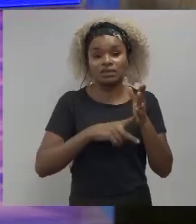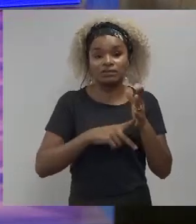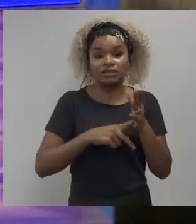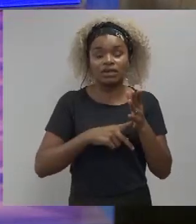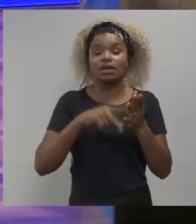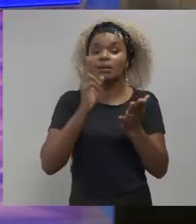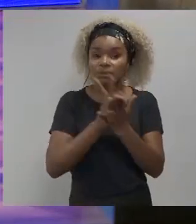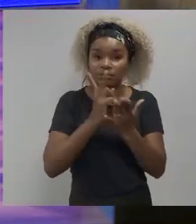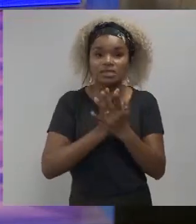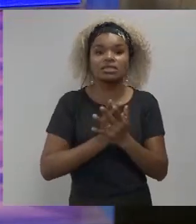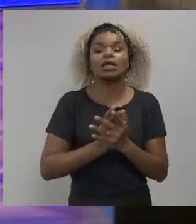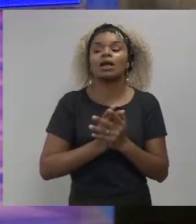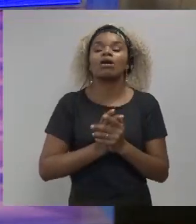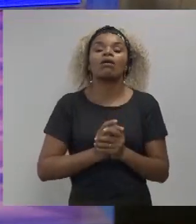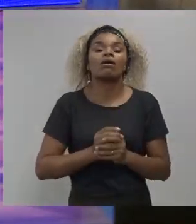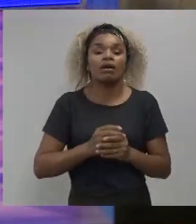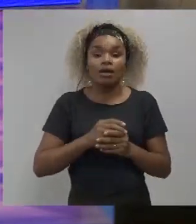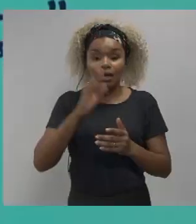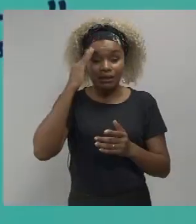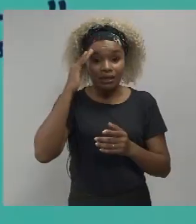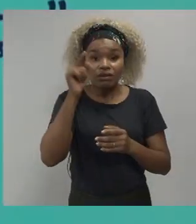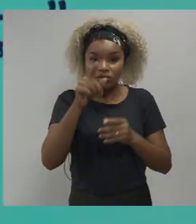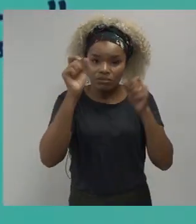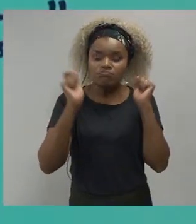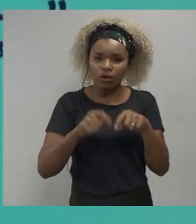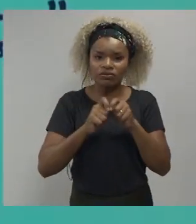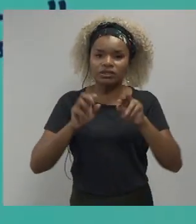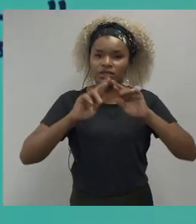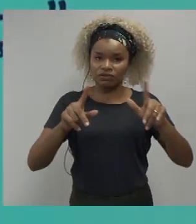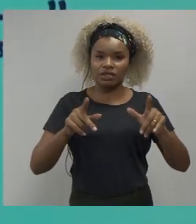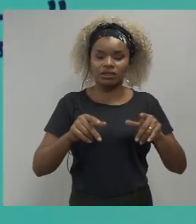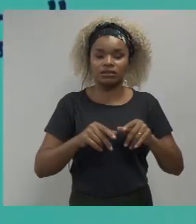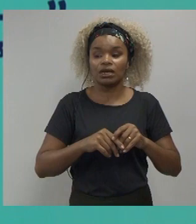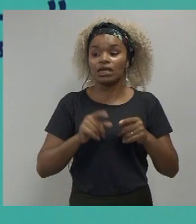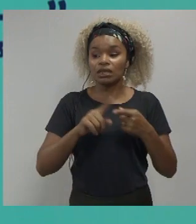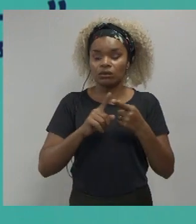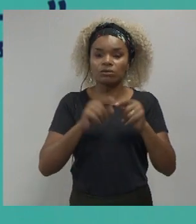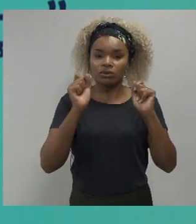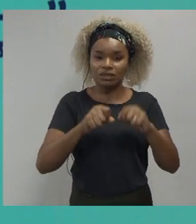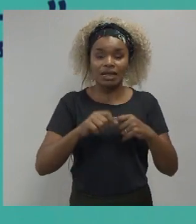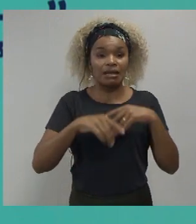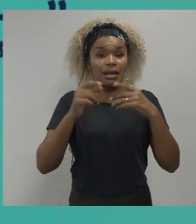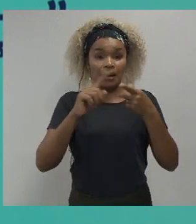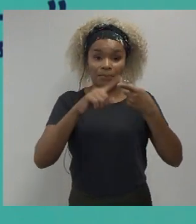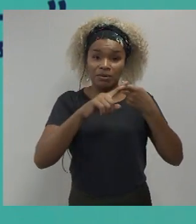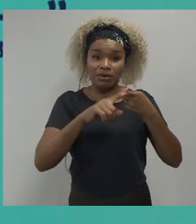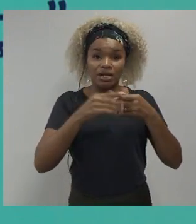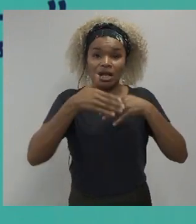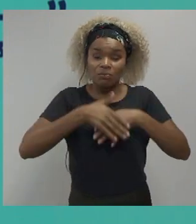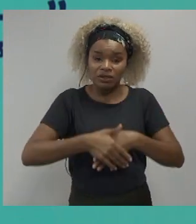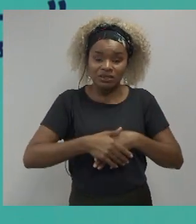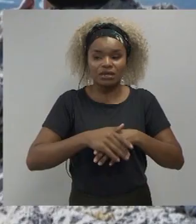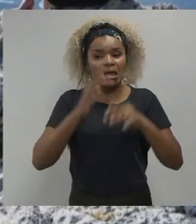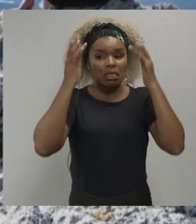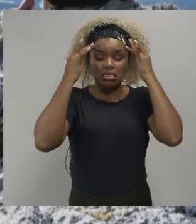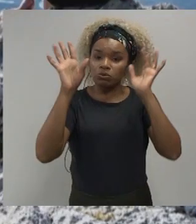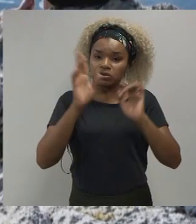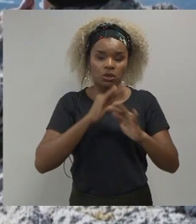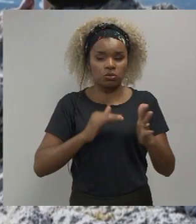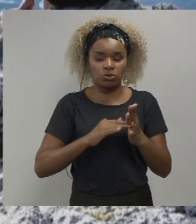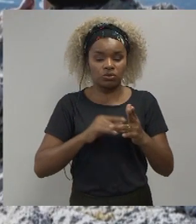believing you can make a difference and I'm going to give you three reasons why these are the critical ingredients ingredients